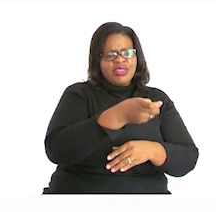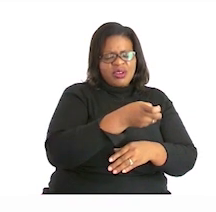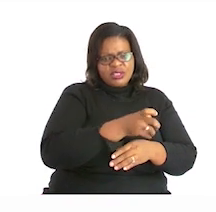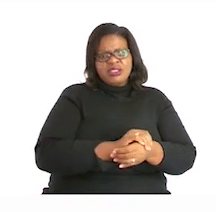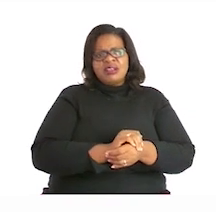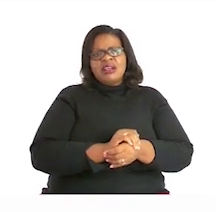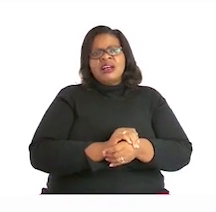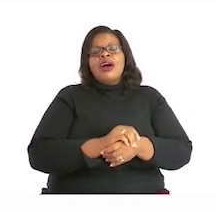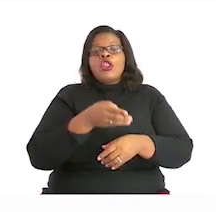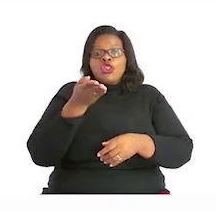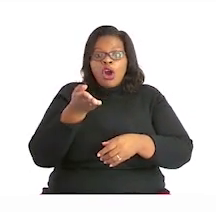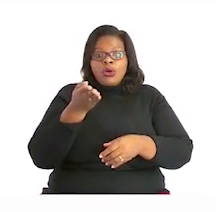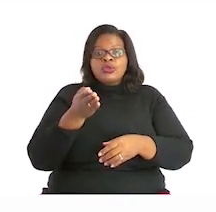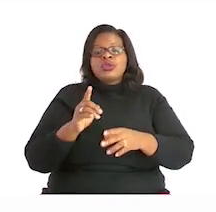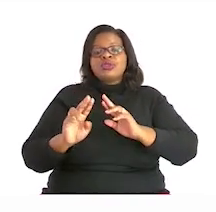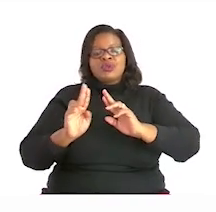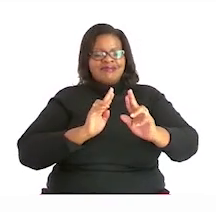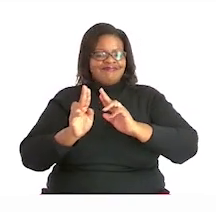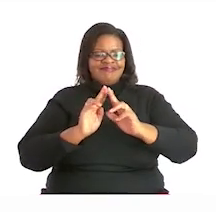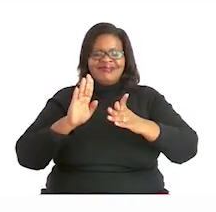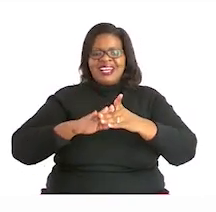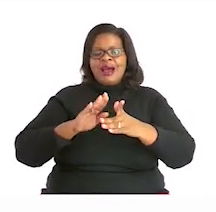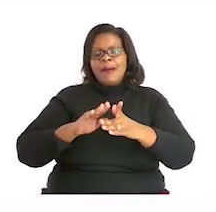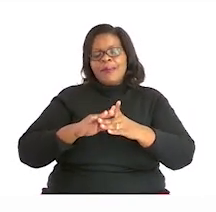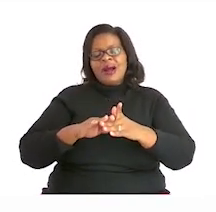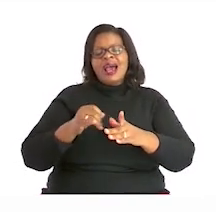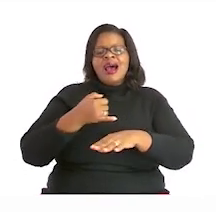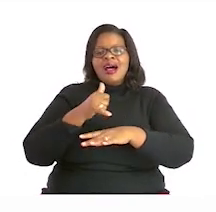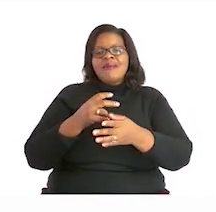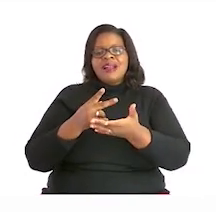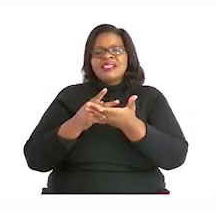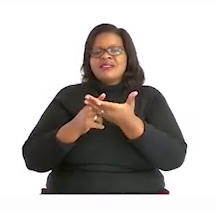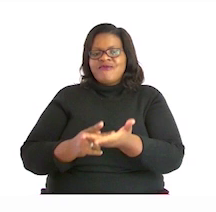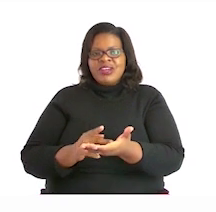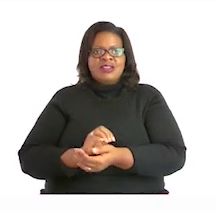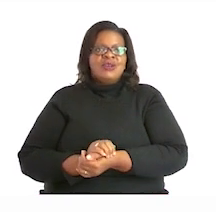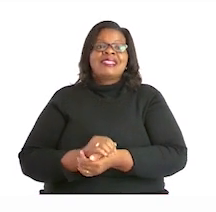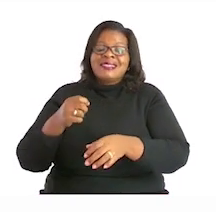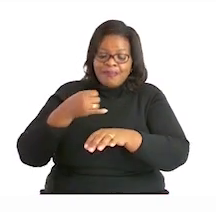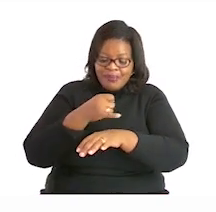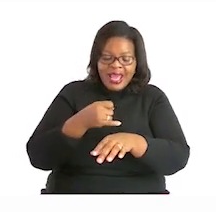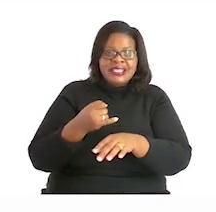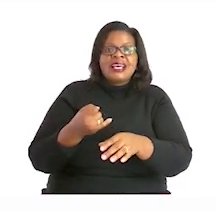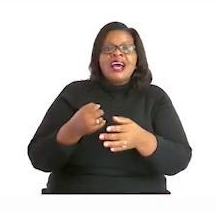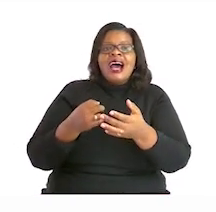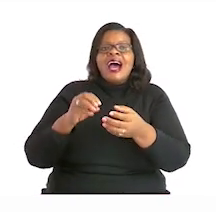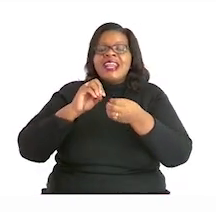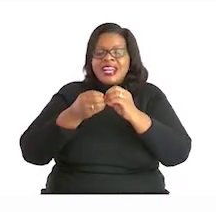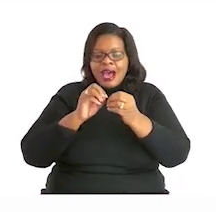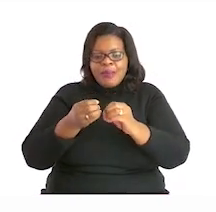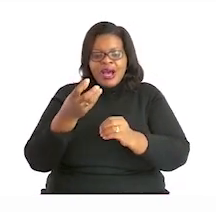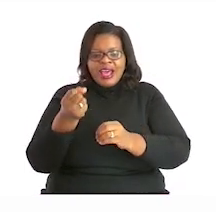place value. That is the position a number has, a digit has in a